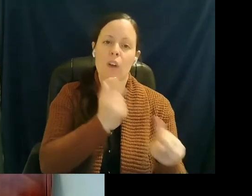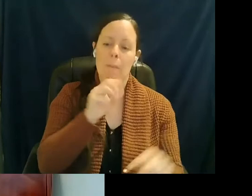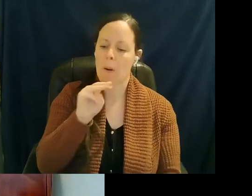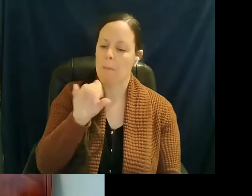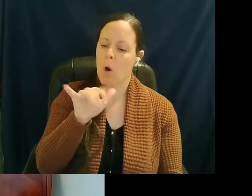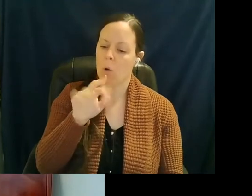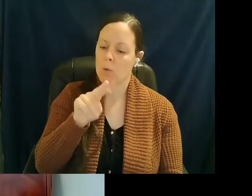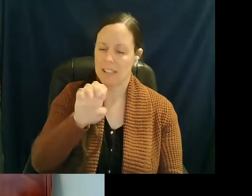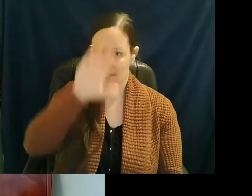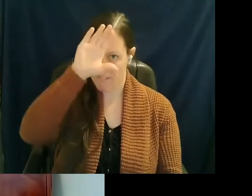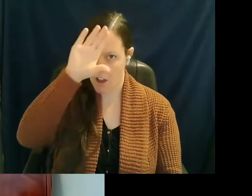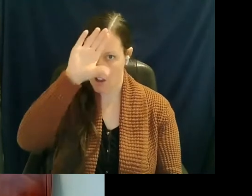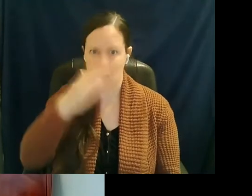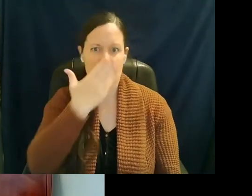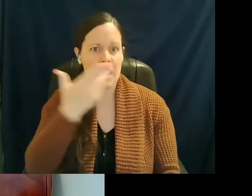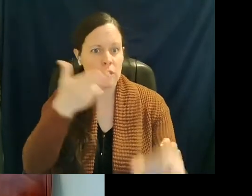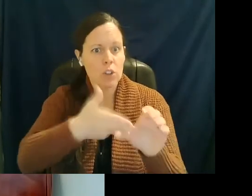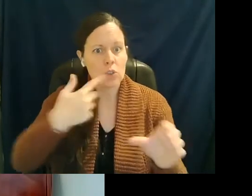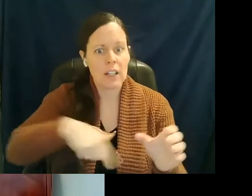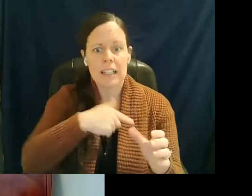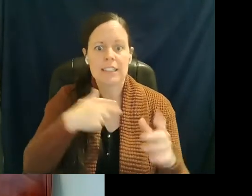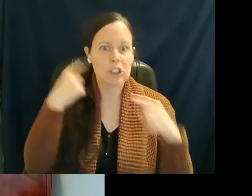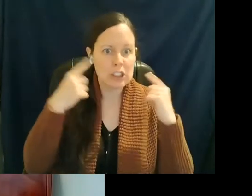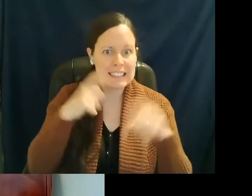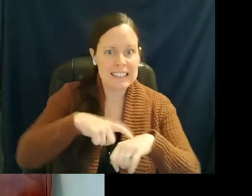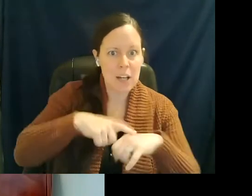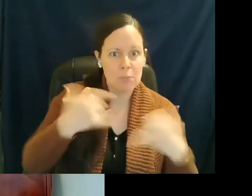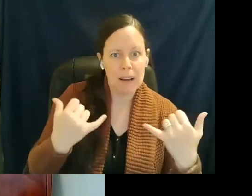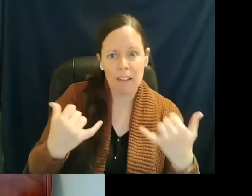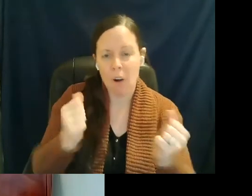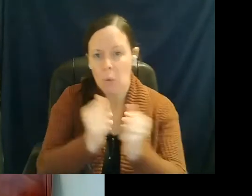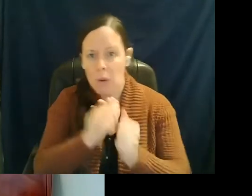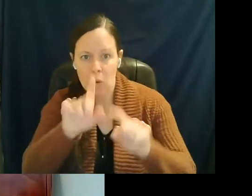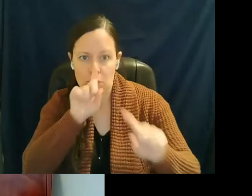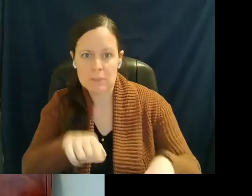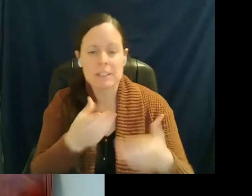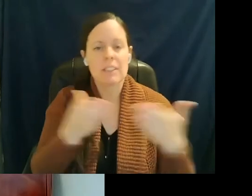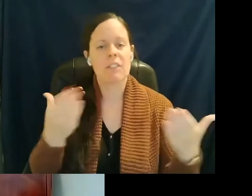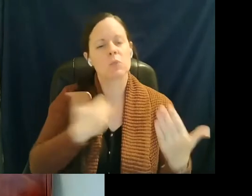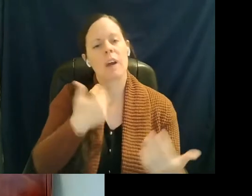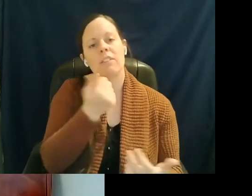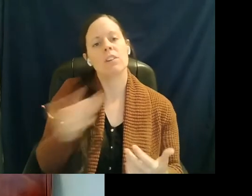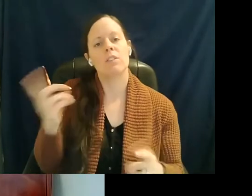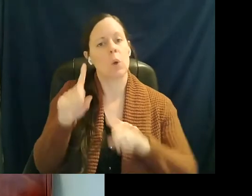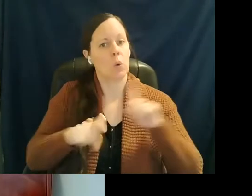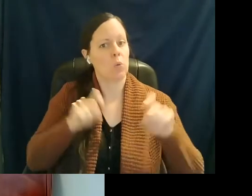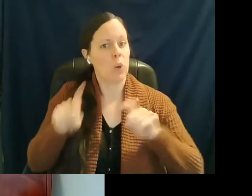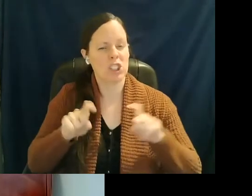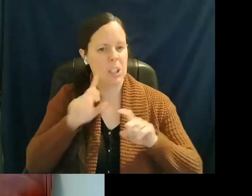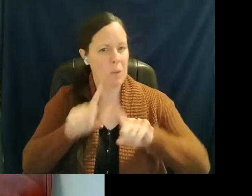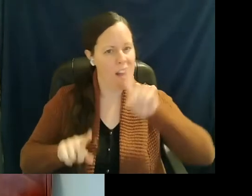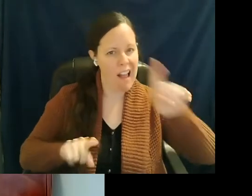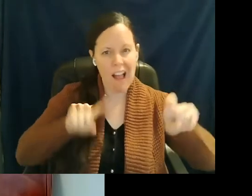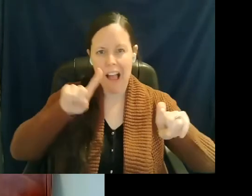us during the craziness that's going on right now with your responses and things. We do have a couple of questions where I'm going to feel to each of you.